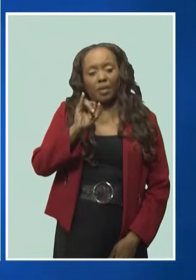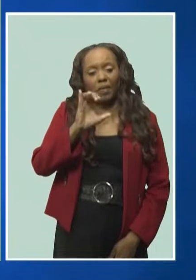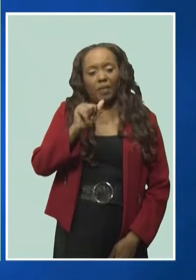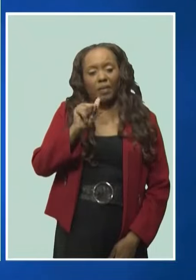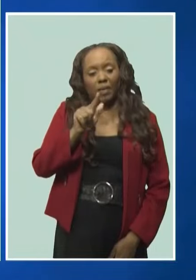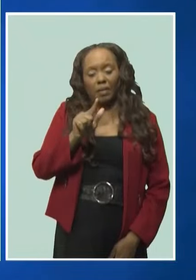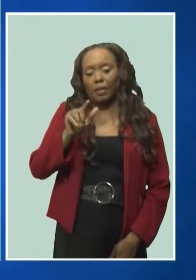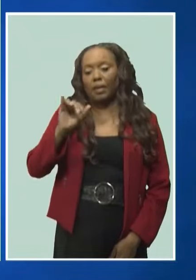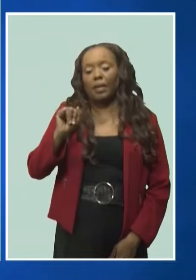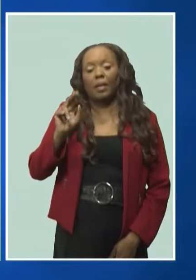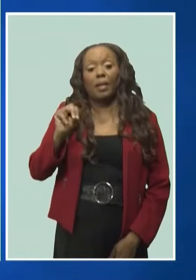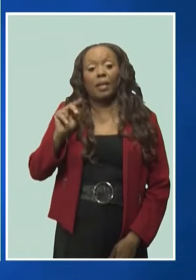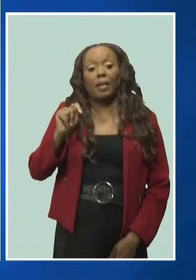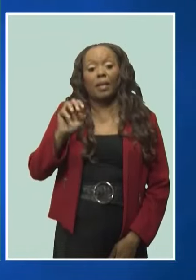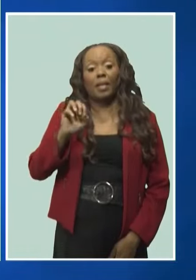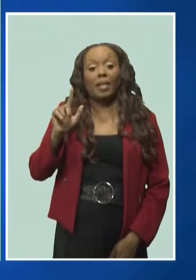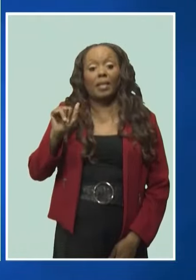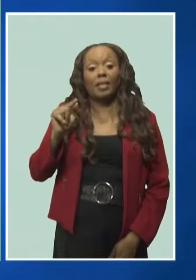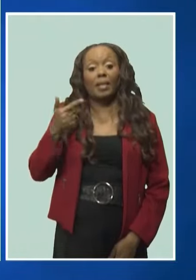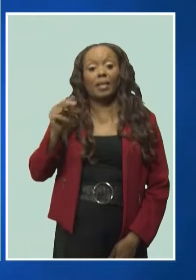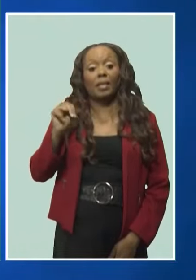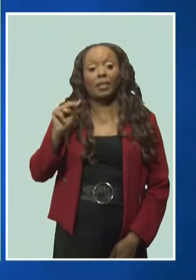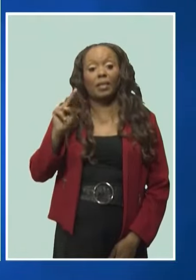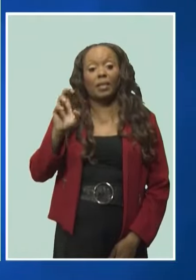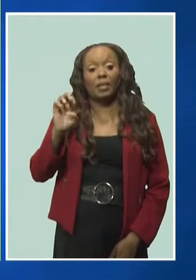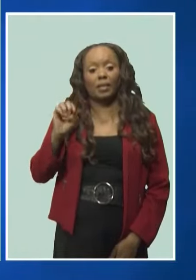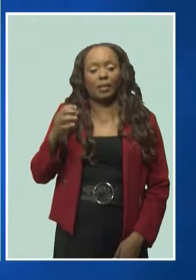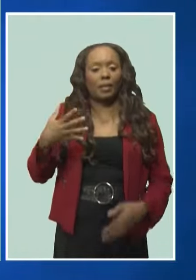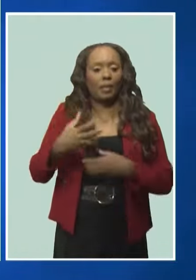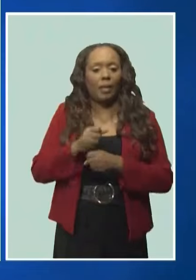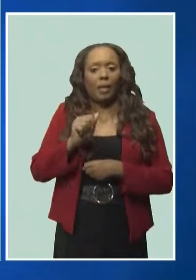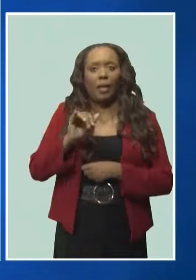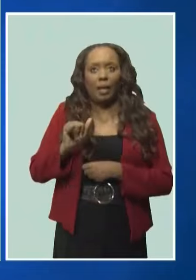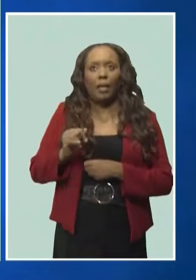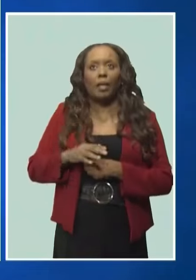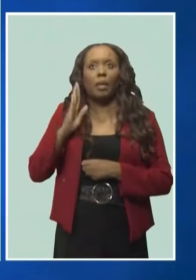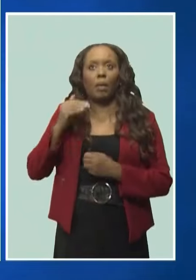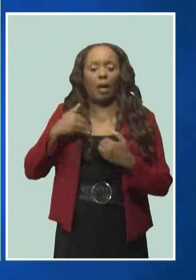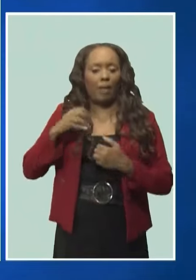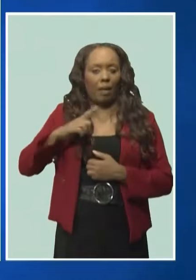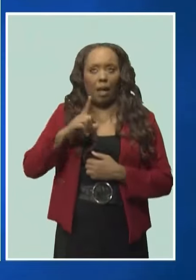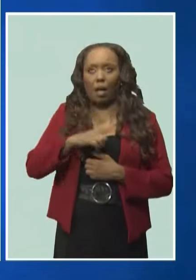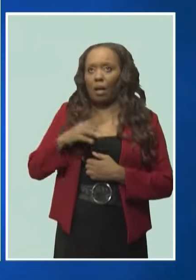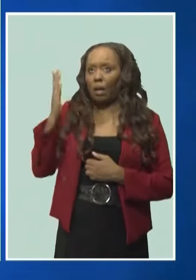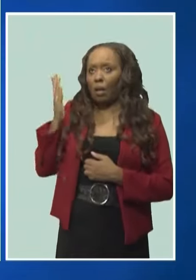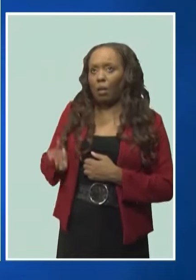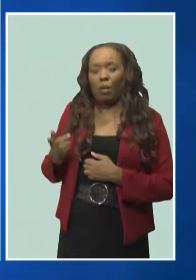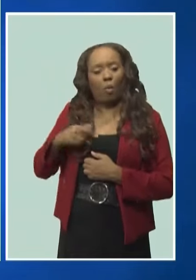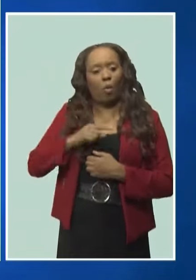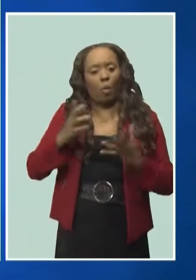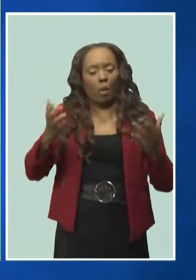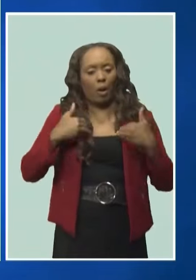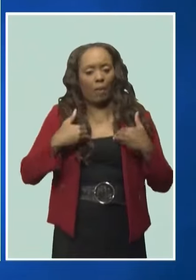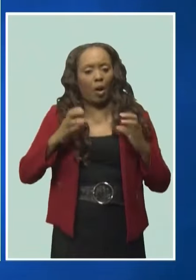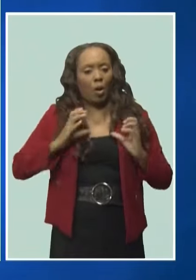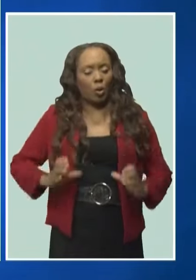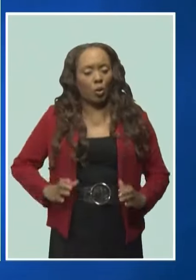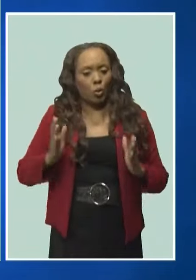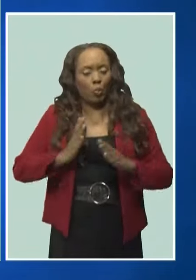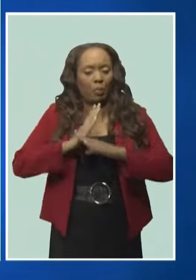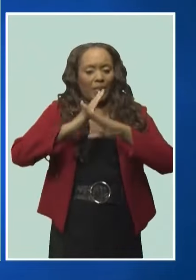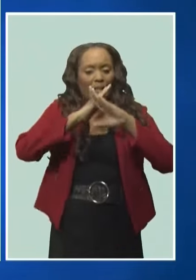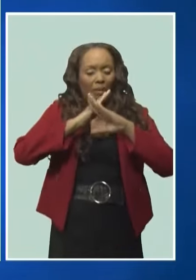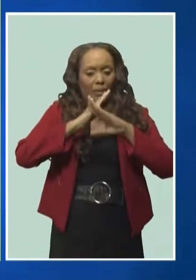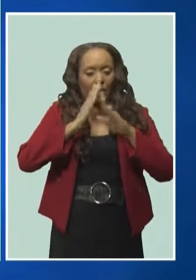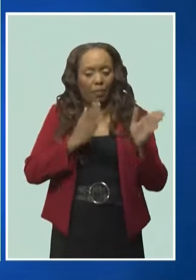said additional legislation is coming in this regard. We are embarking on a consumer protection agenda and in this new agenda, we are